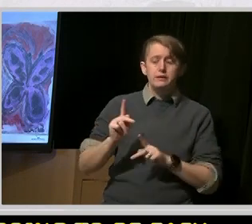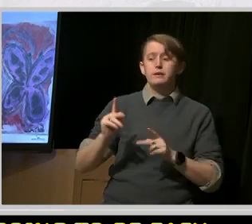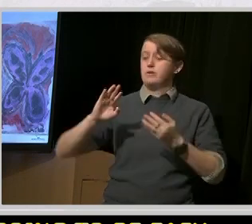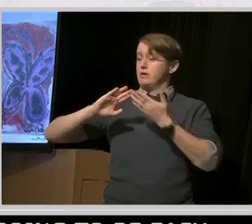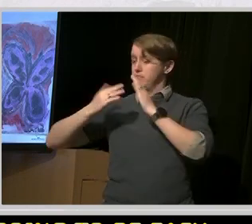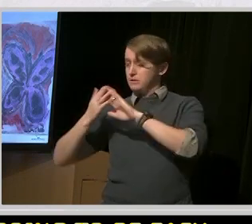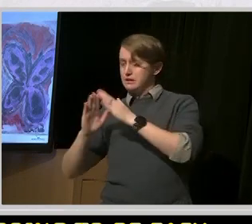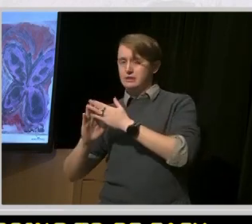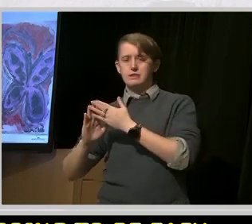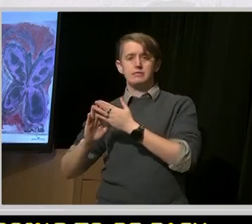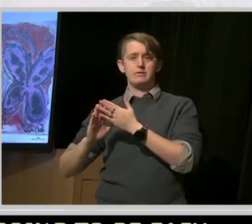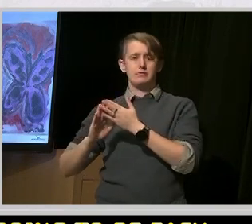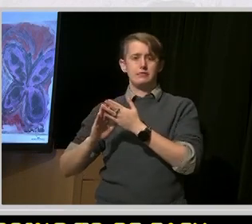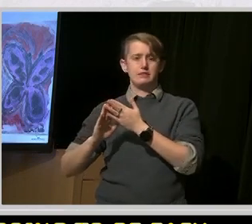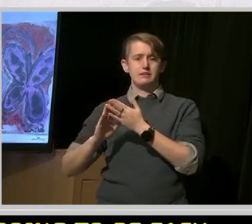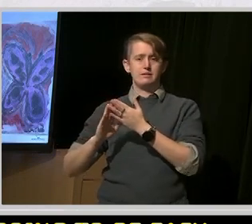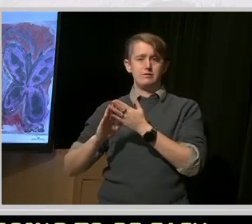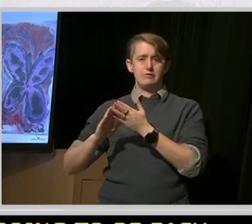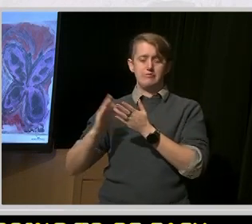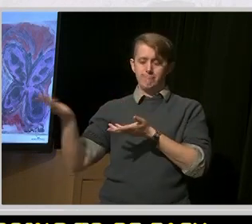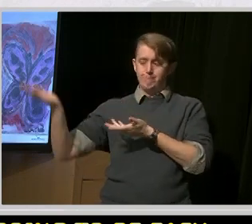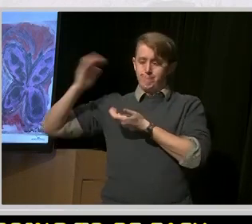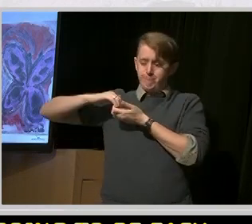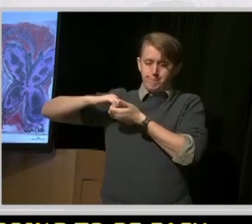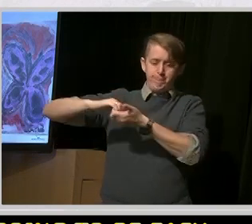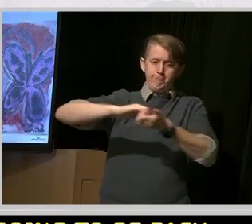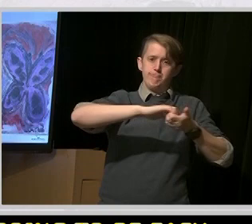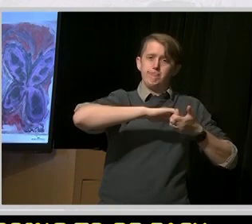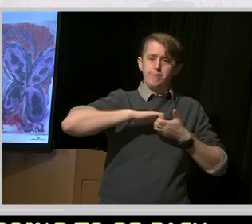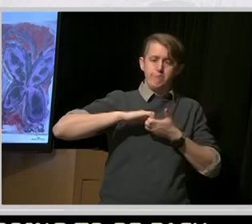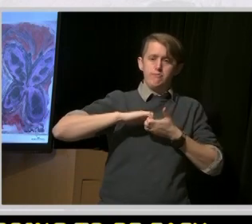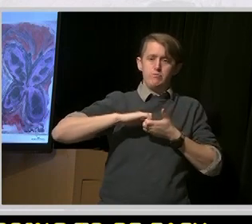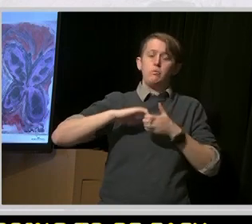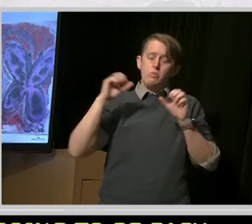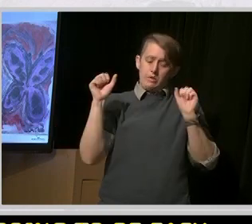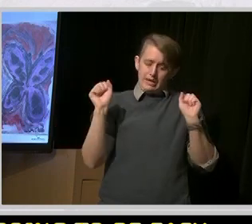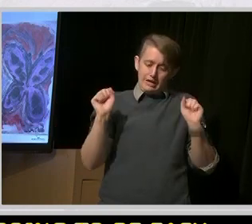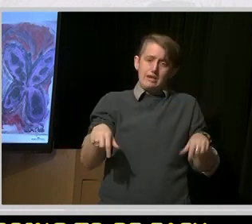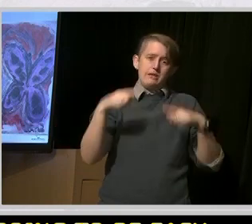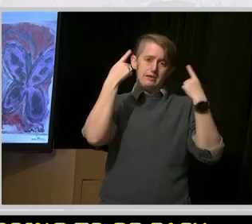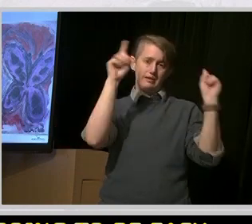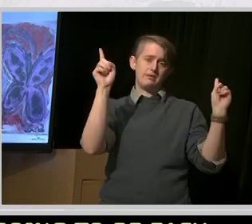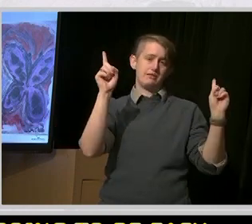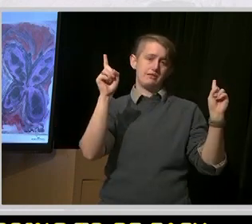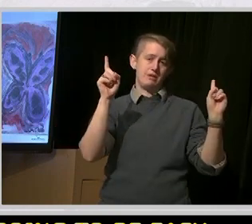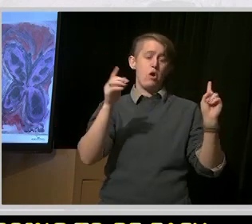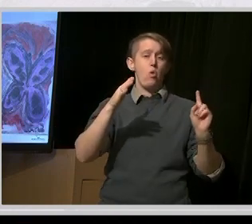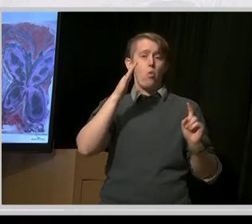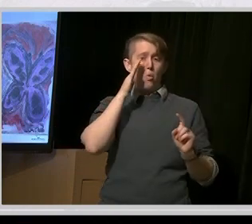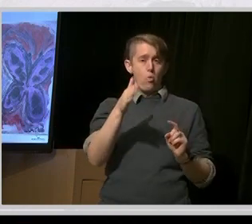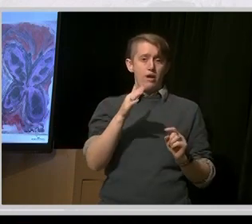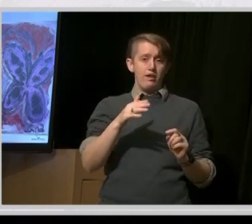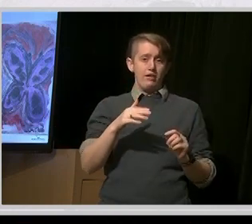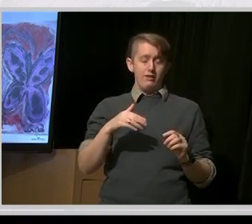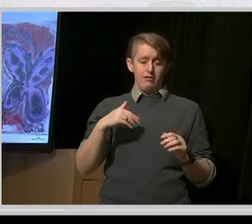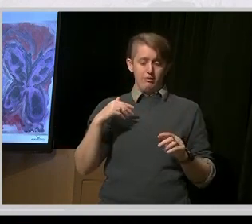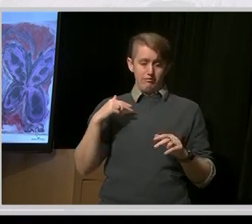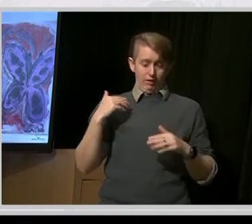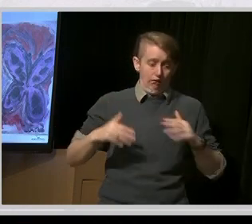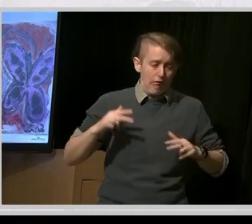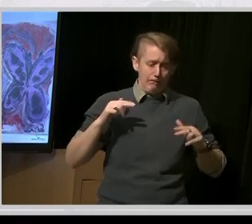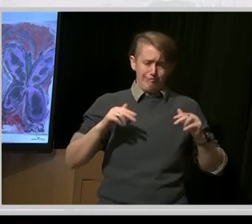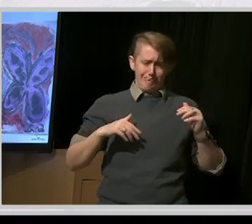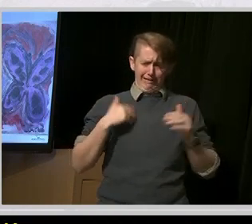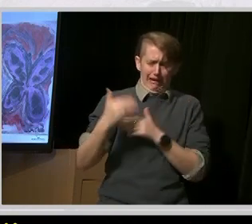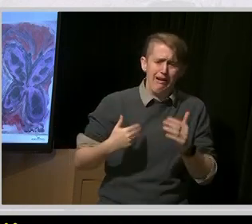we can make it work. We may stumble at times. We're definitely going to disagree at times.